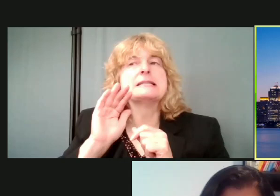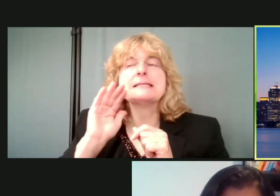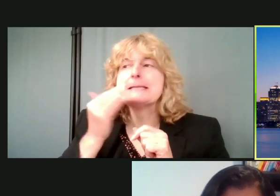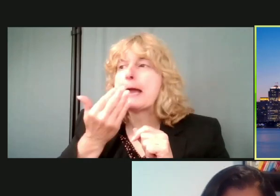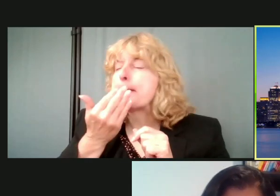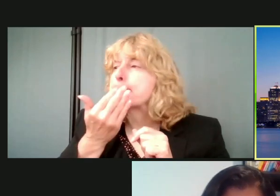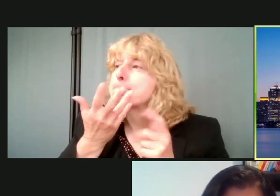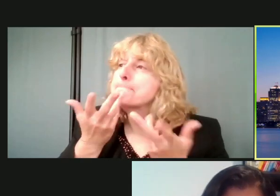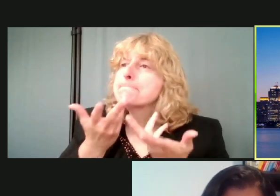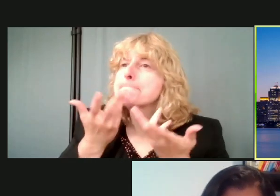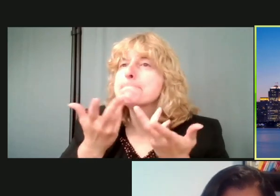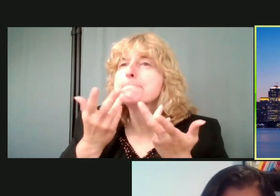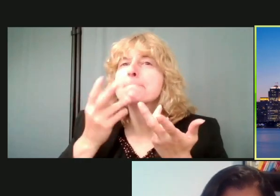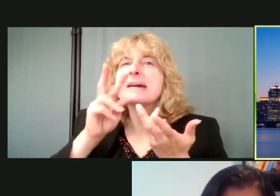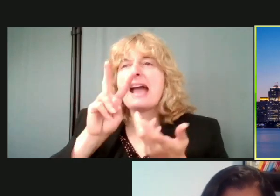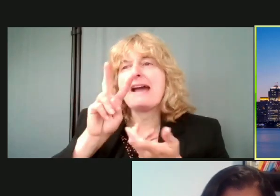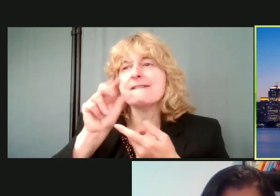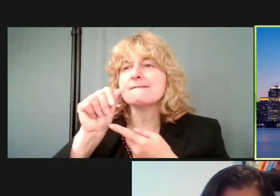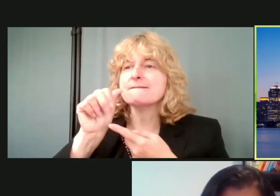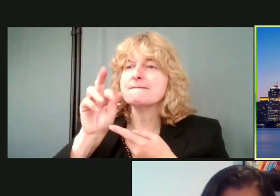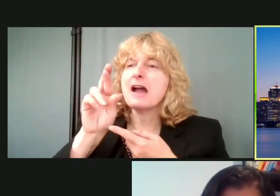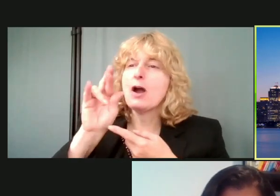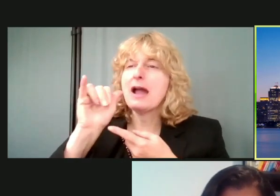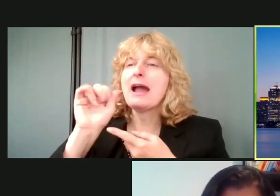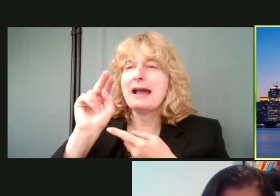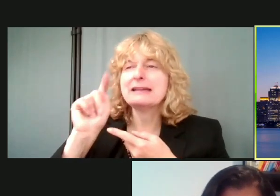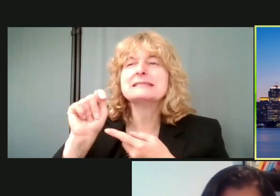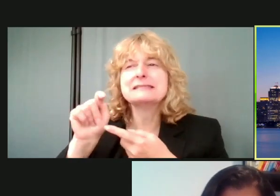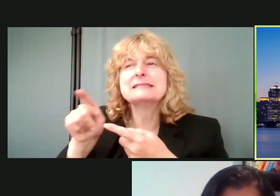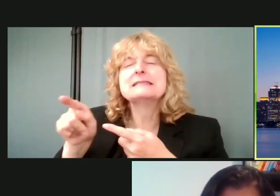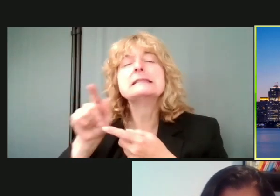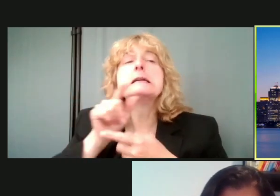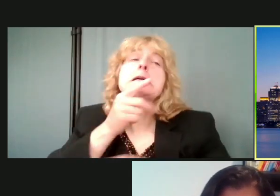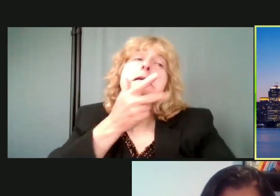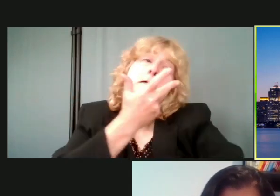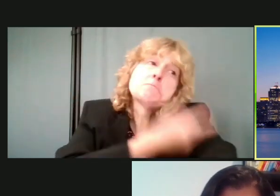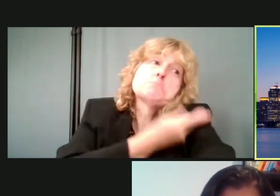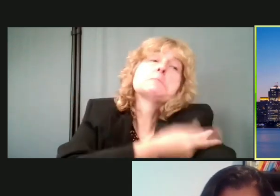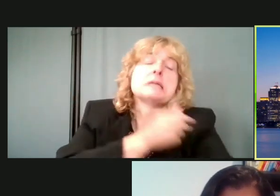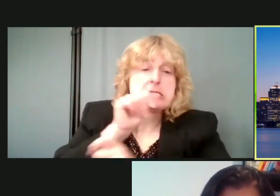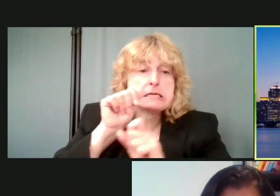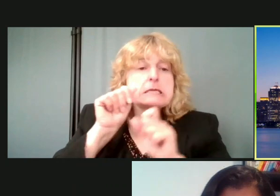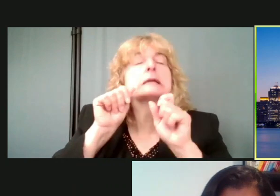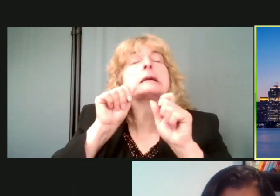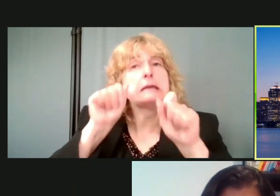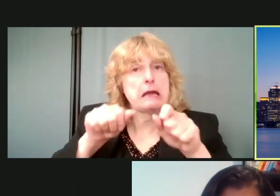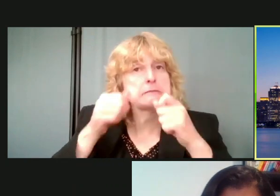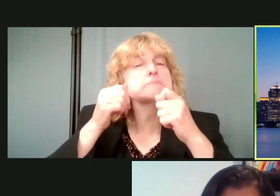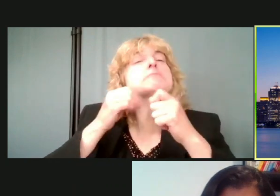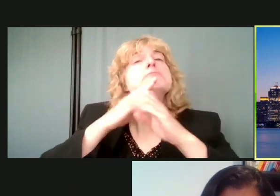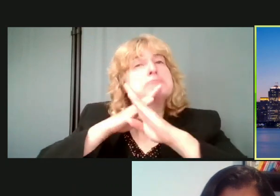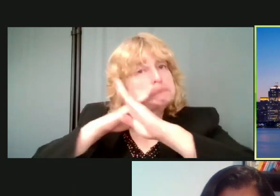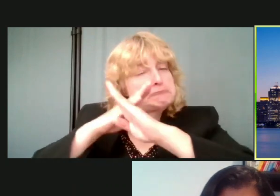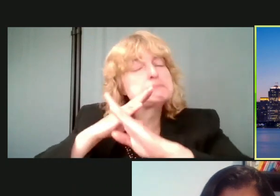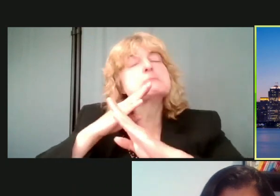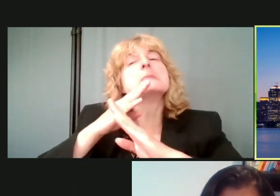um, a variant. Yes, the vaccines are effective. So, that's why we're encouraging. And that's why we're out here